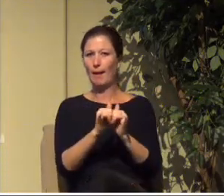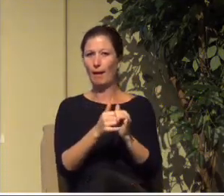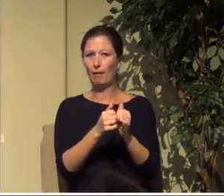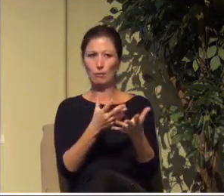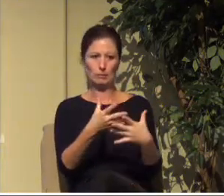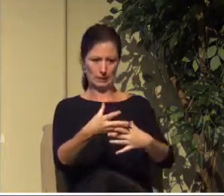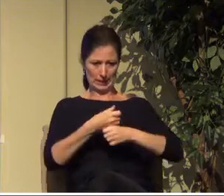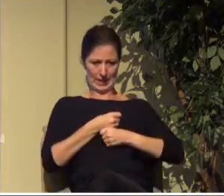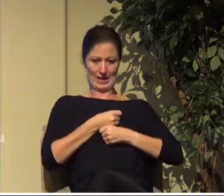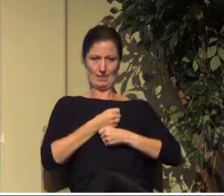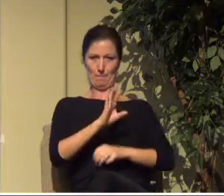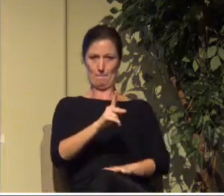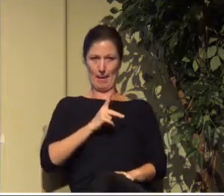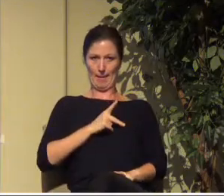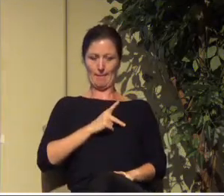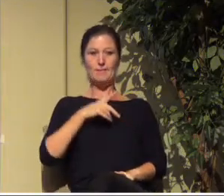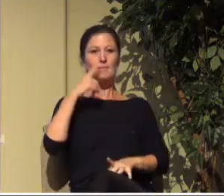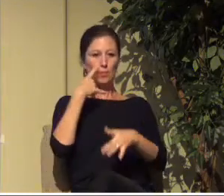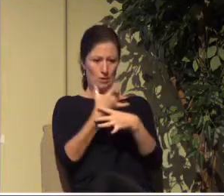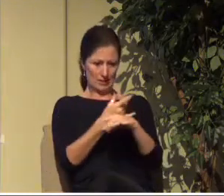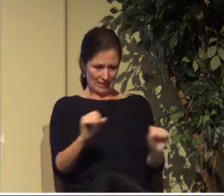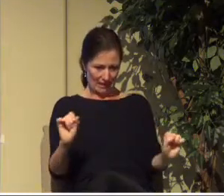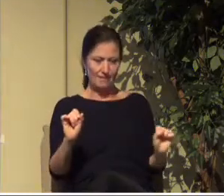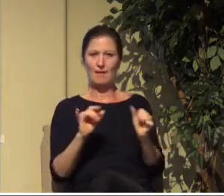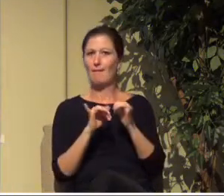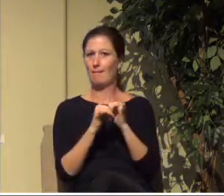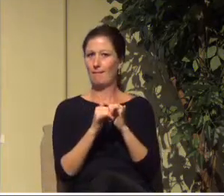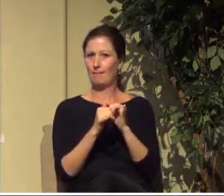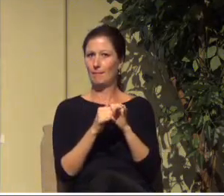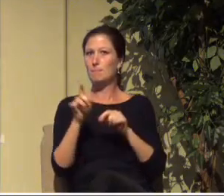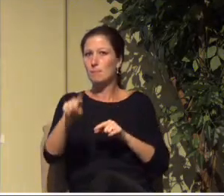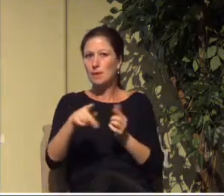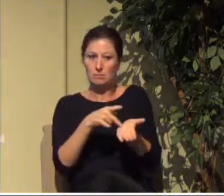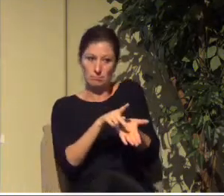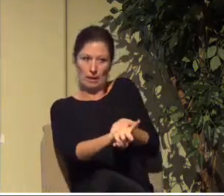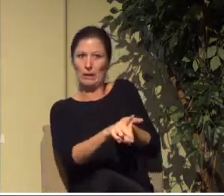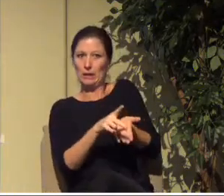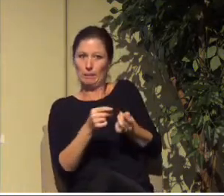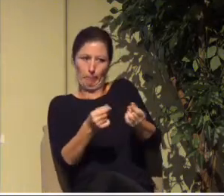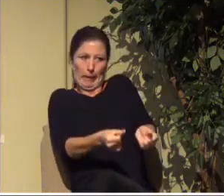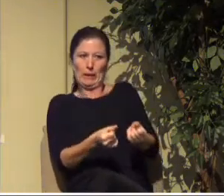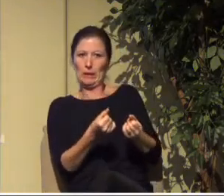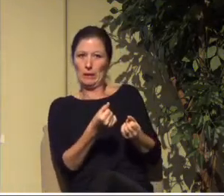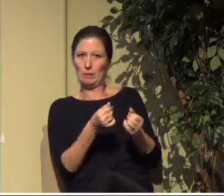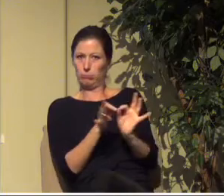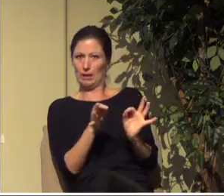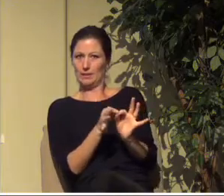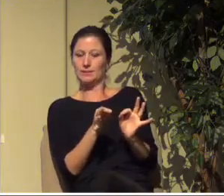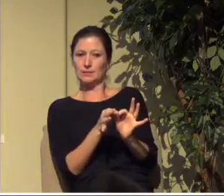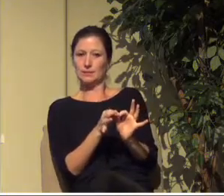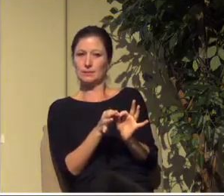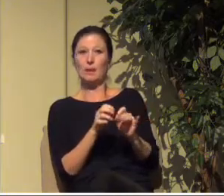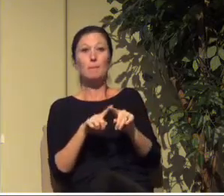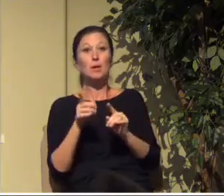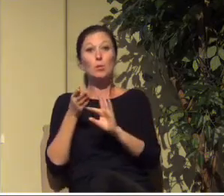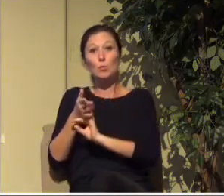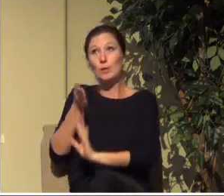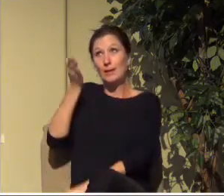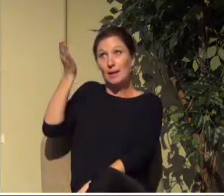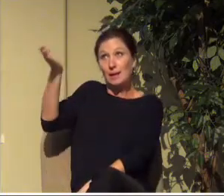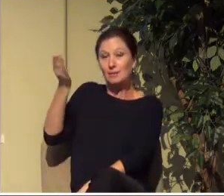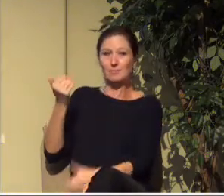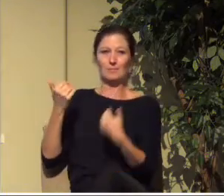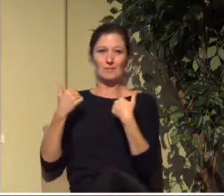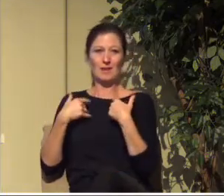redemption, you pay a price to get something back. In him, have redemption through his